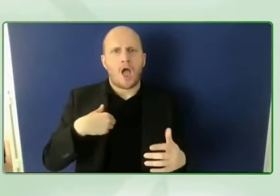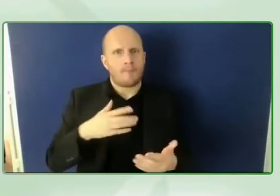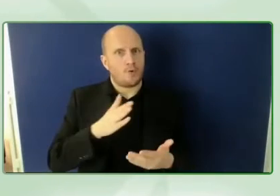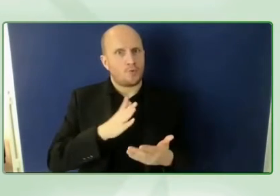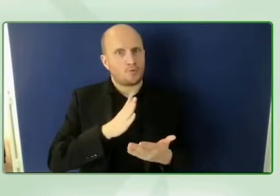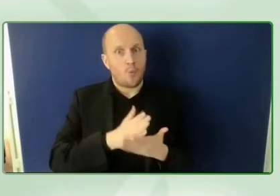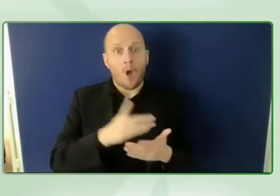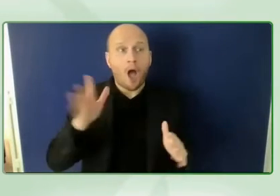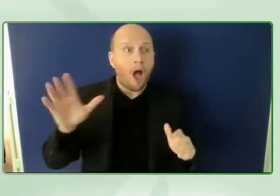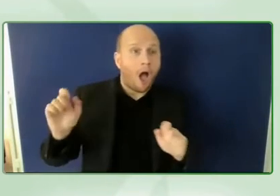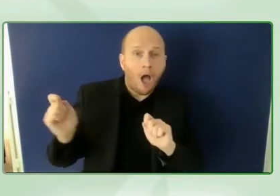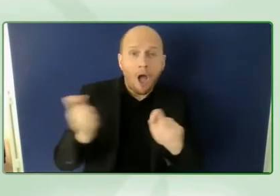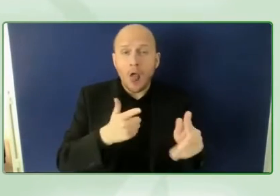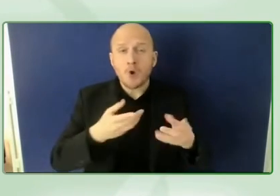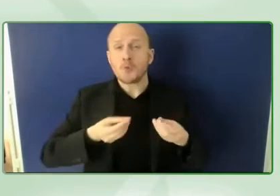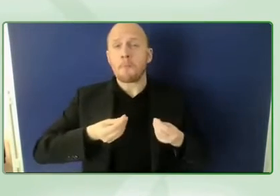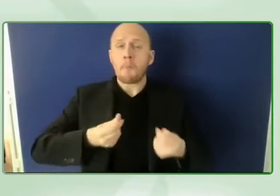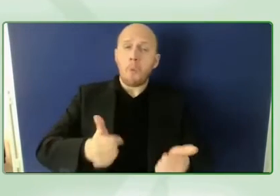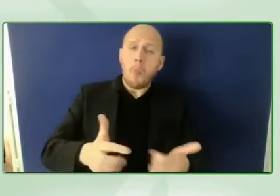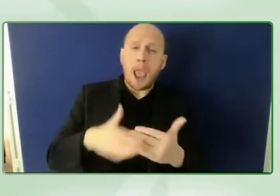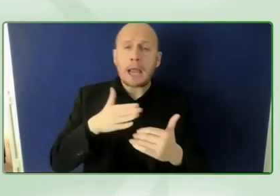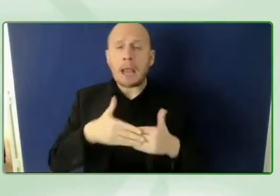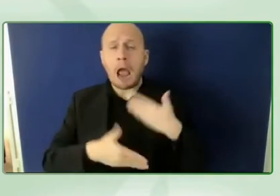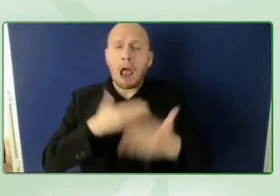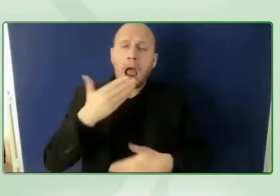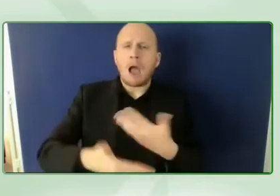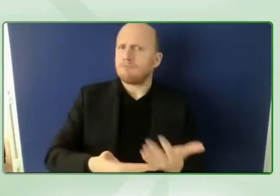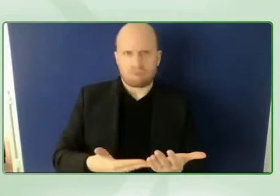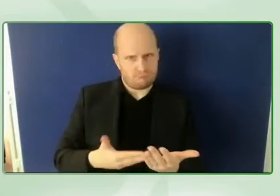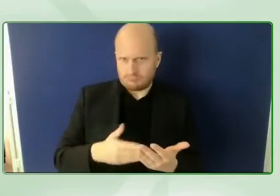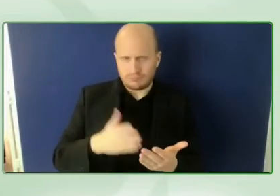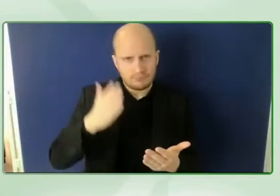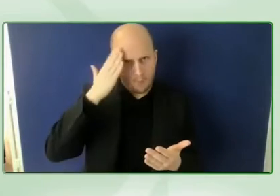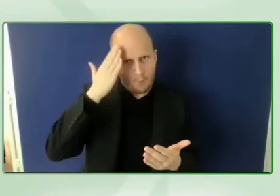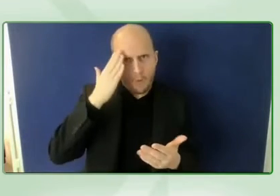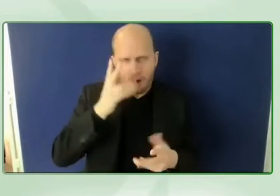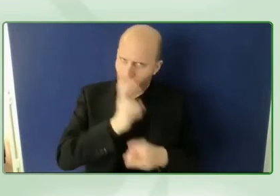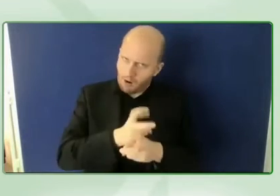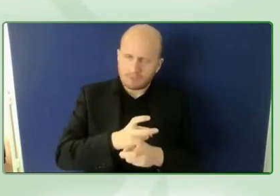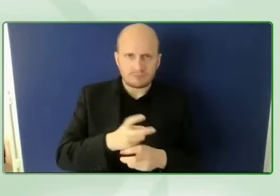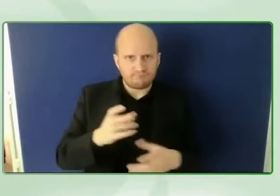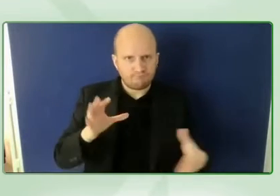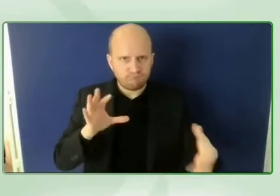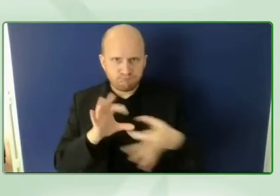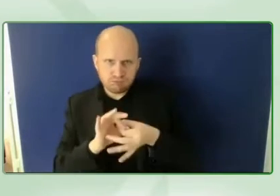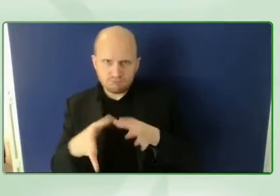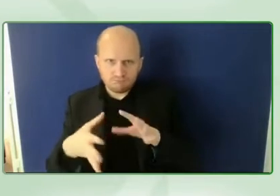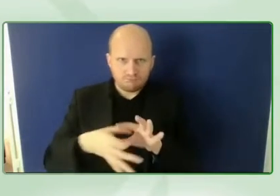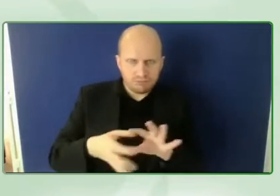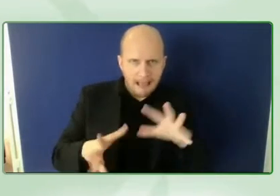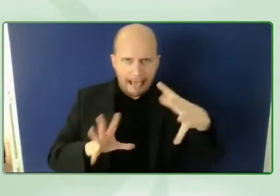hindsight what would you like to share as lessons learned from this global campaign to our audience